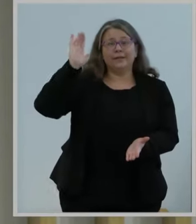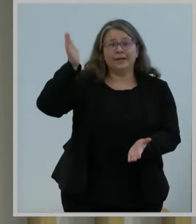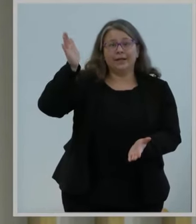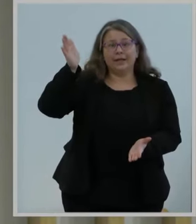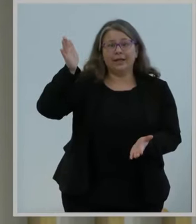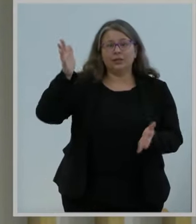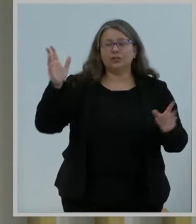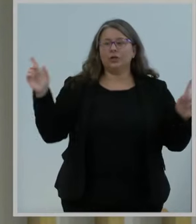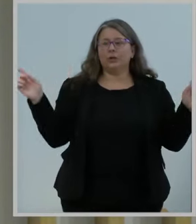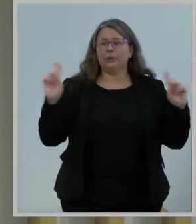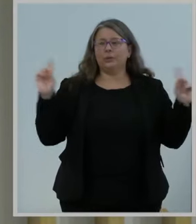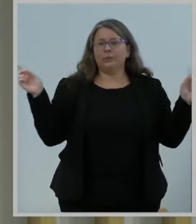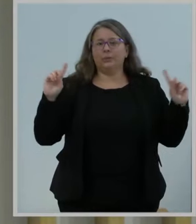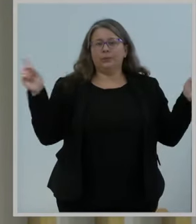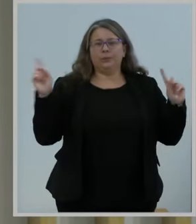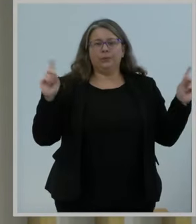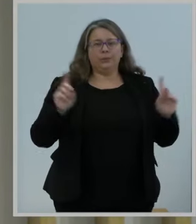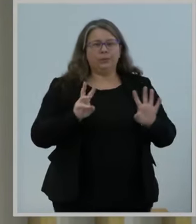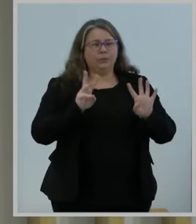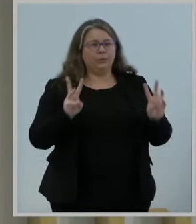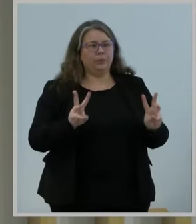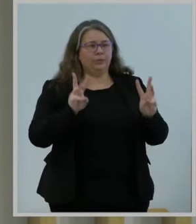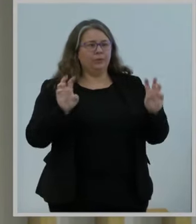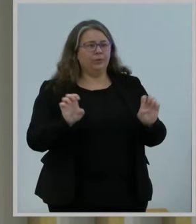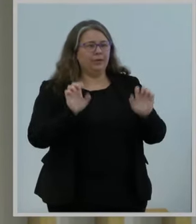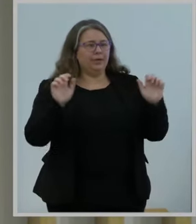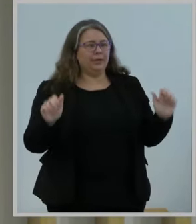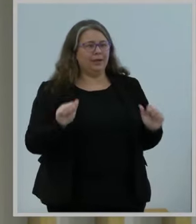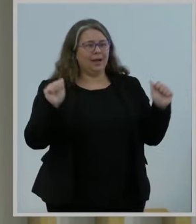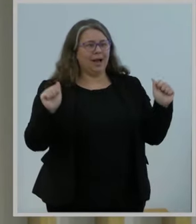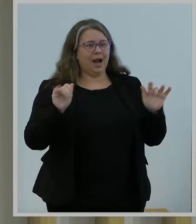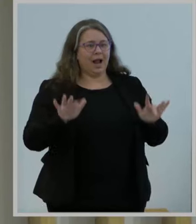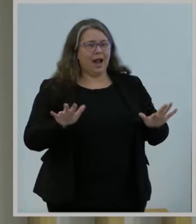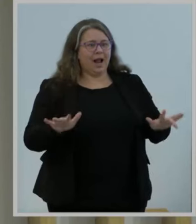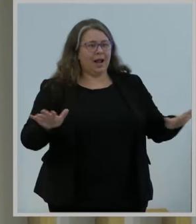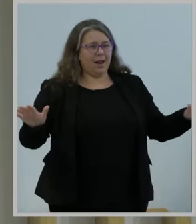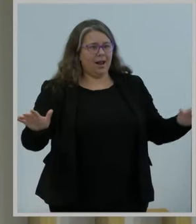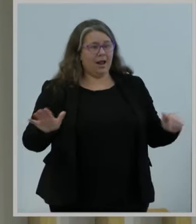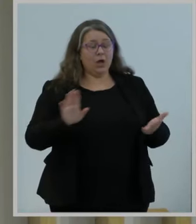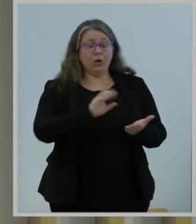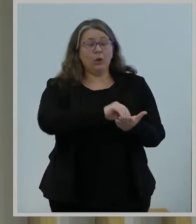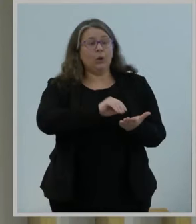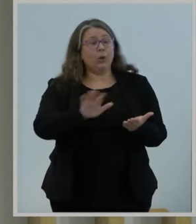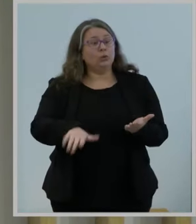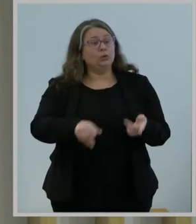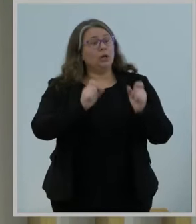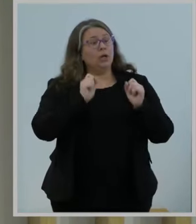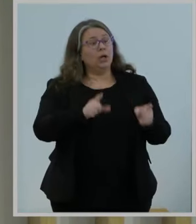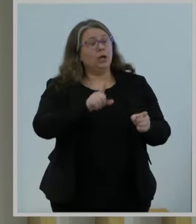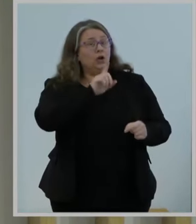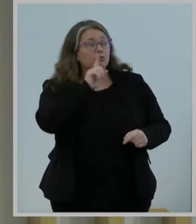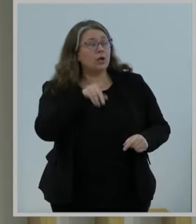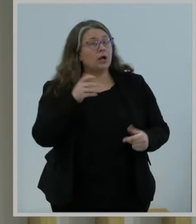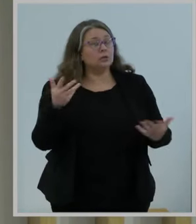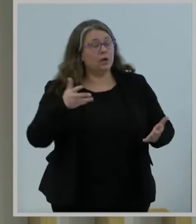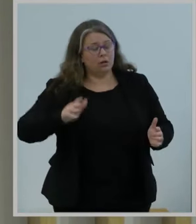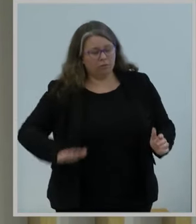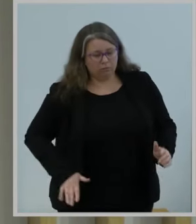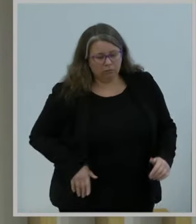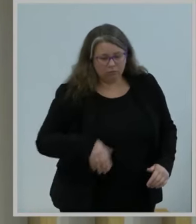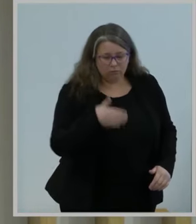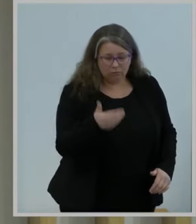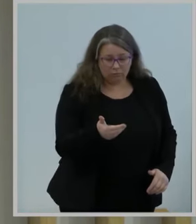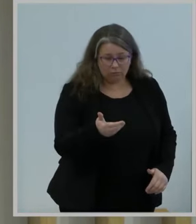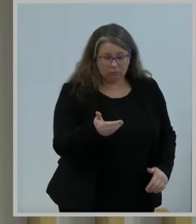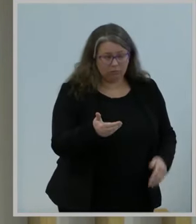instinctively reached for their phones, not because this community heard their devices. We were at the nation's